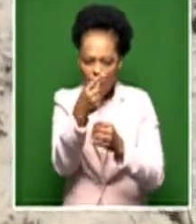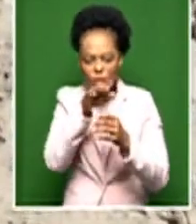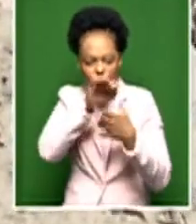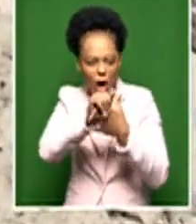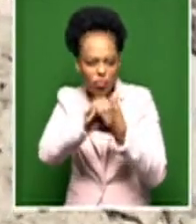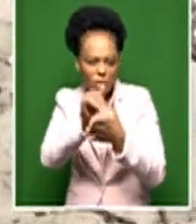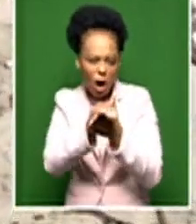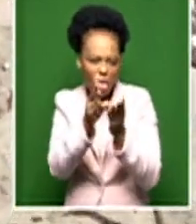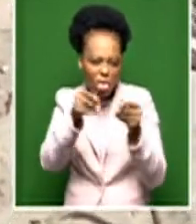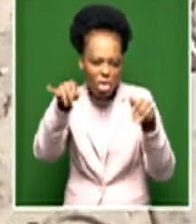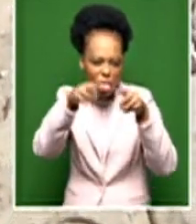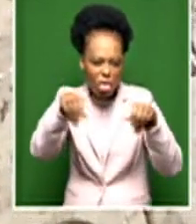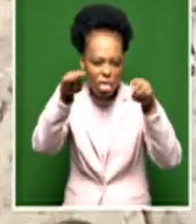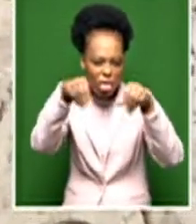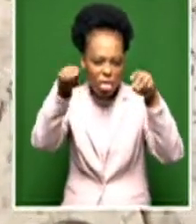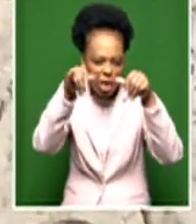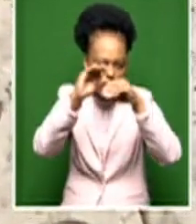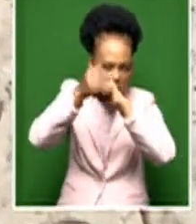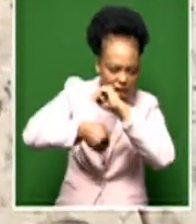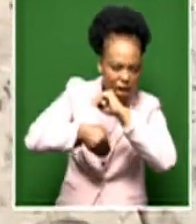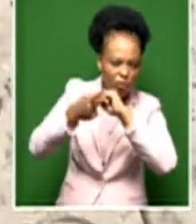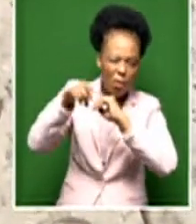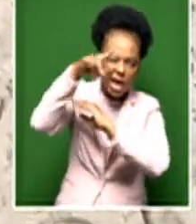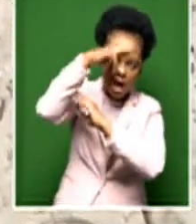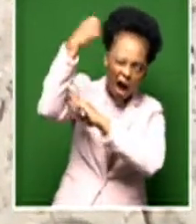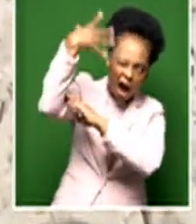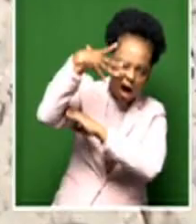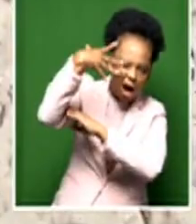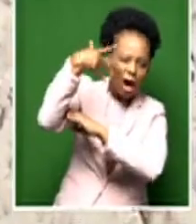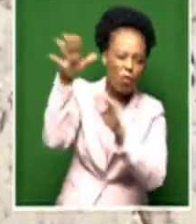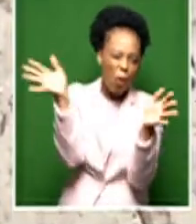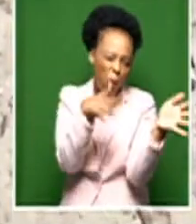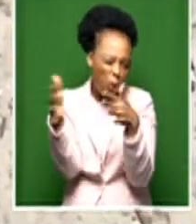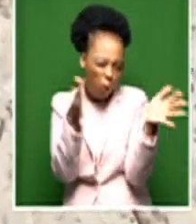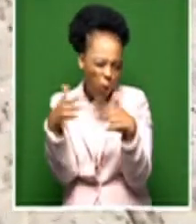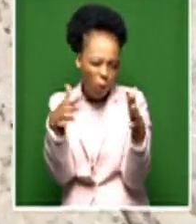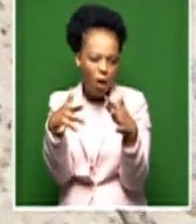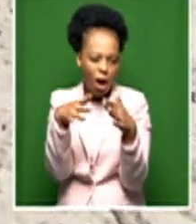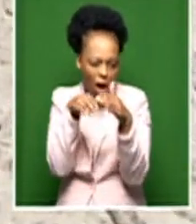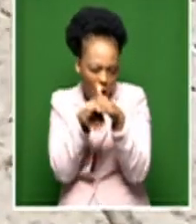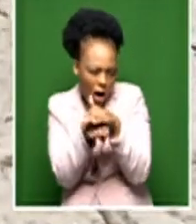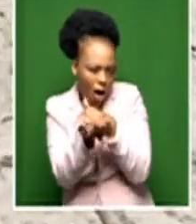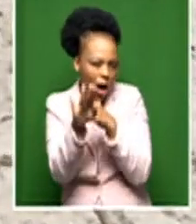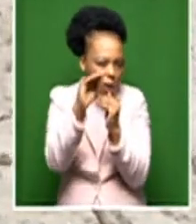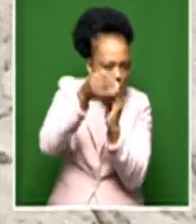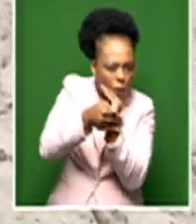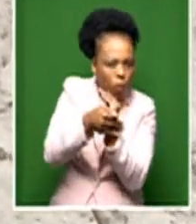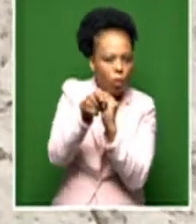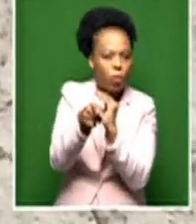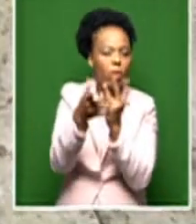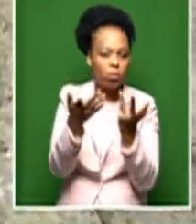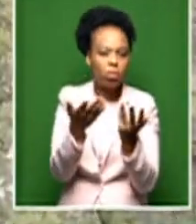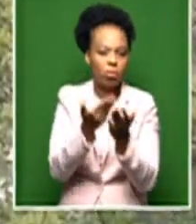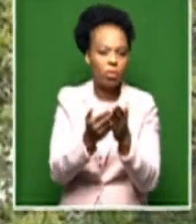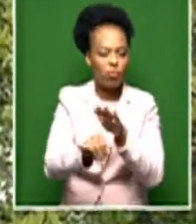burrows, which protected them from heat, from wind, from all kinds of environmental extremes, but also from predation by seagulls and other birds that nest